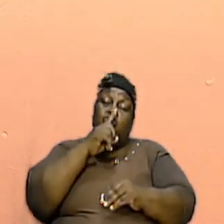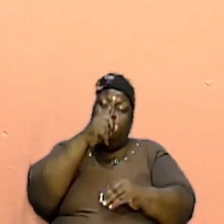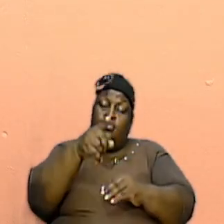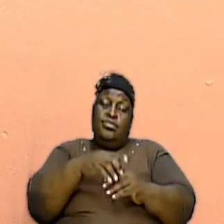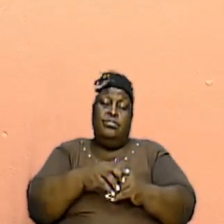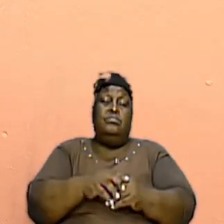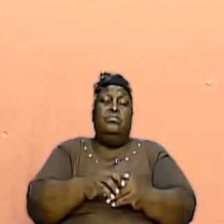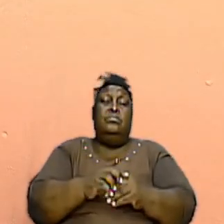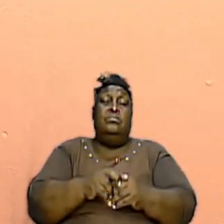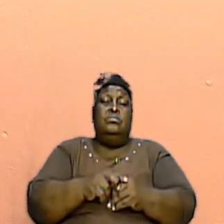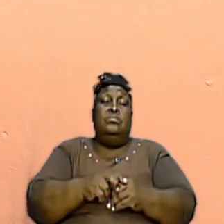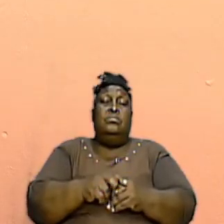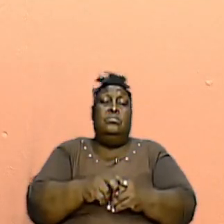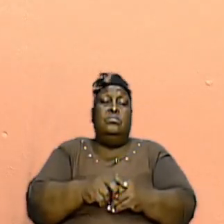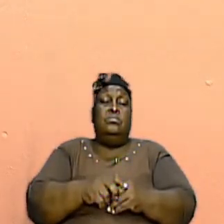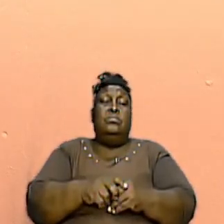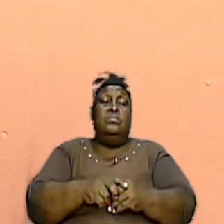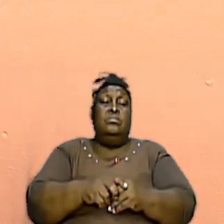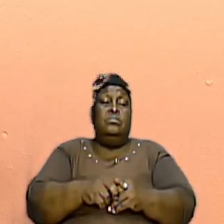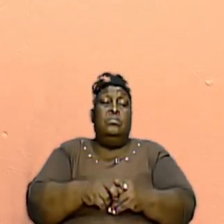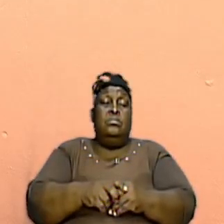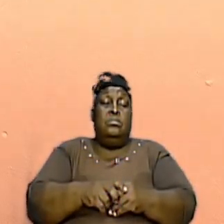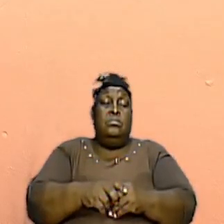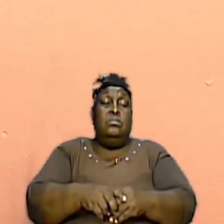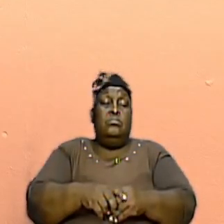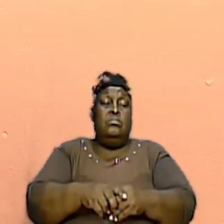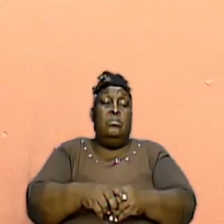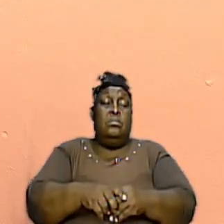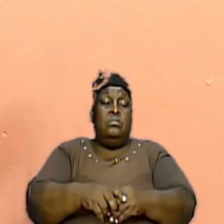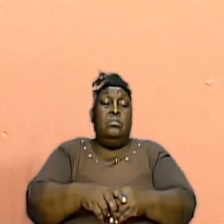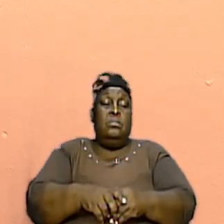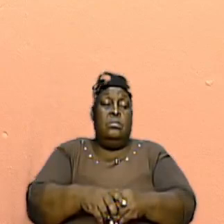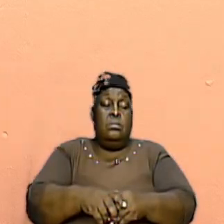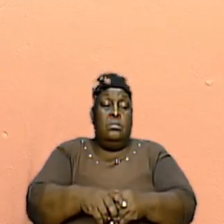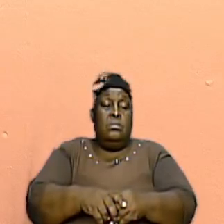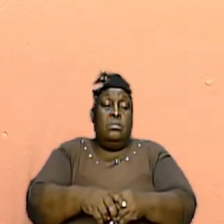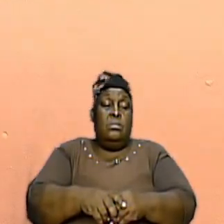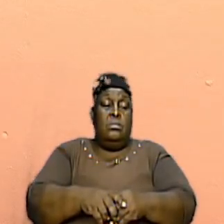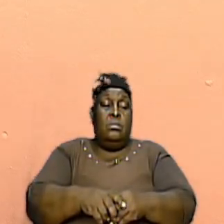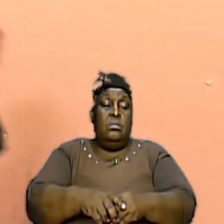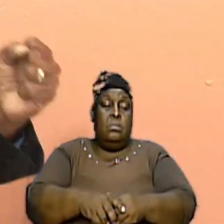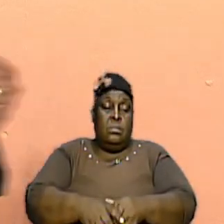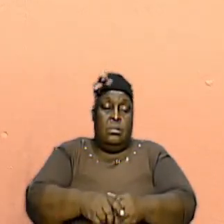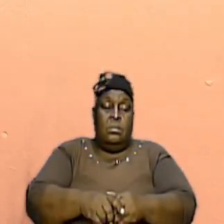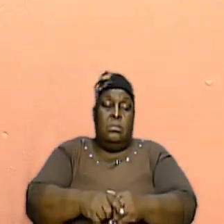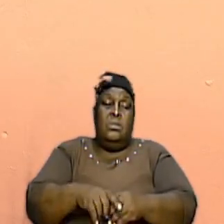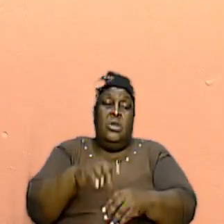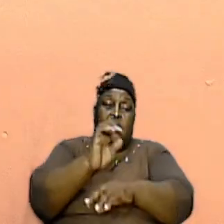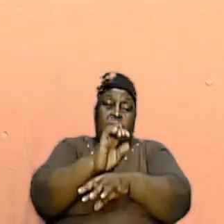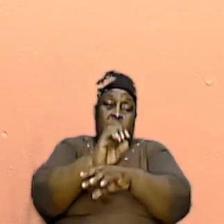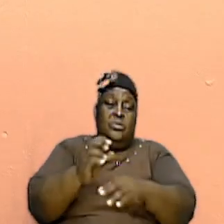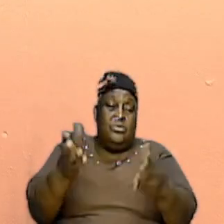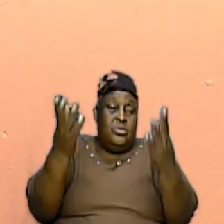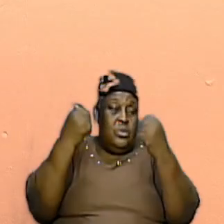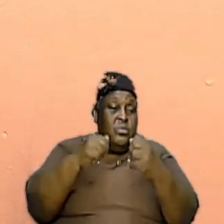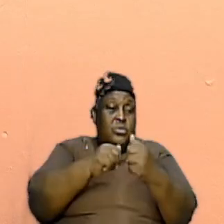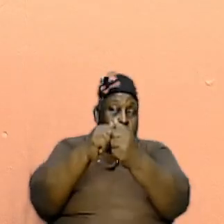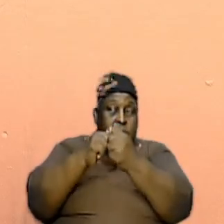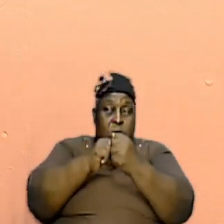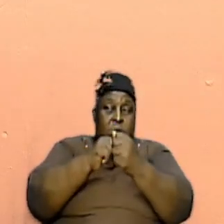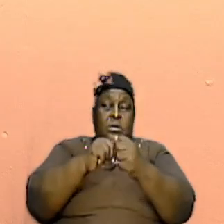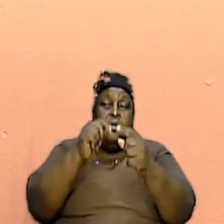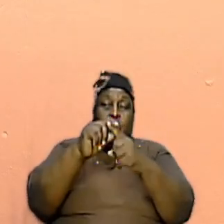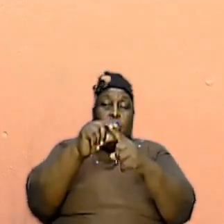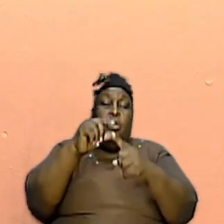and then we go over to the book of Acts and we see that the church and the day of Pentecost what happened and the church came together and the word was